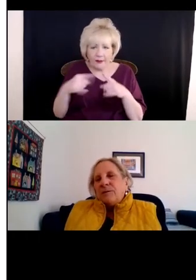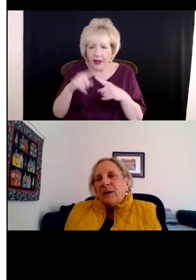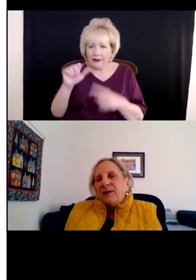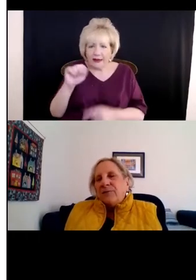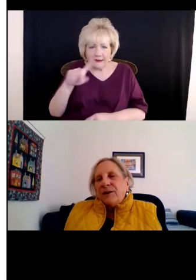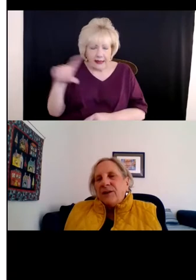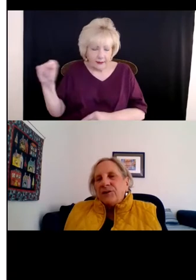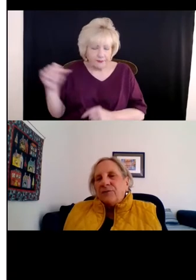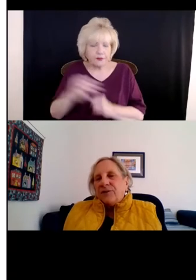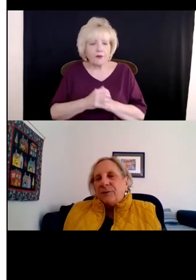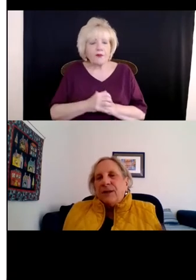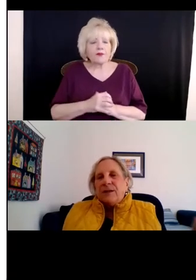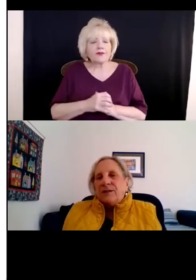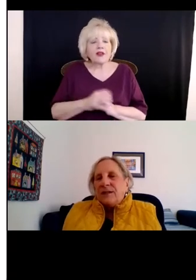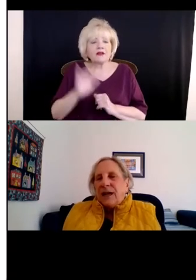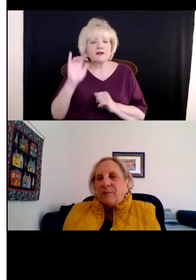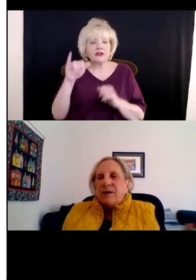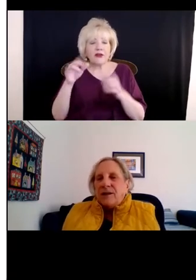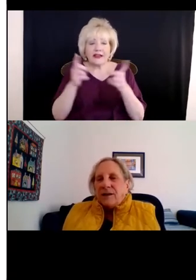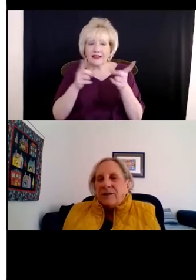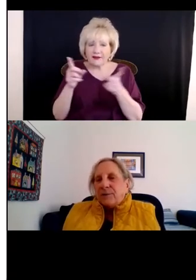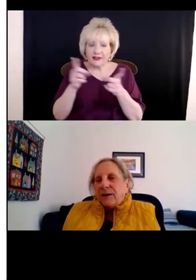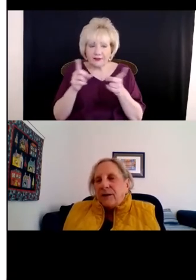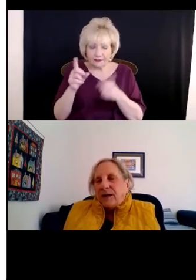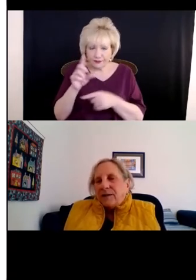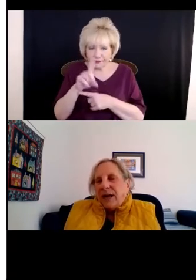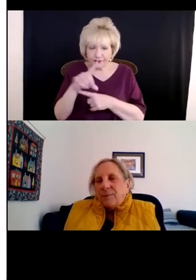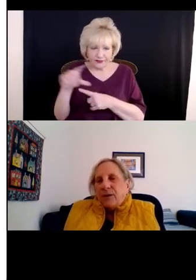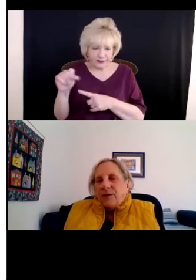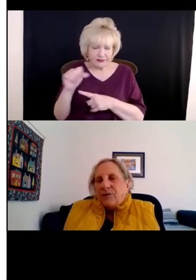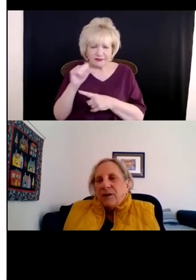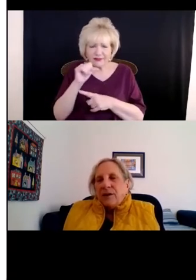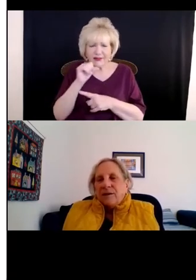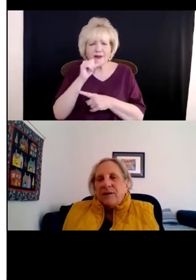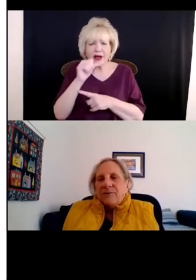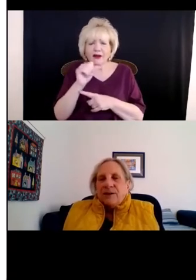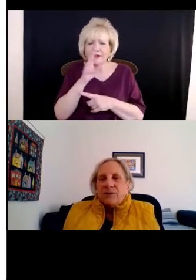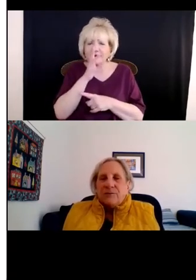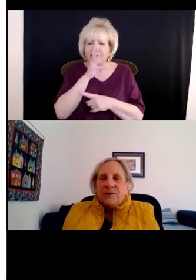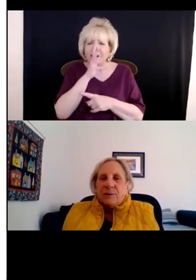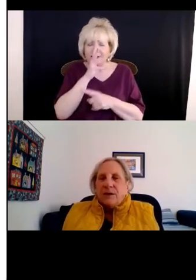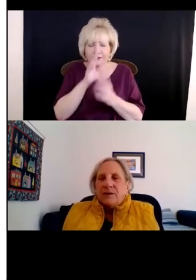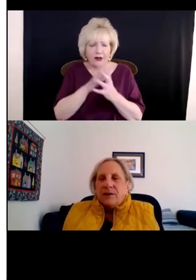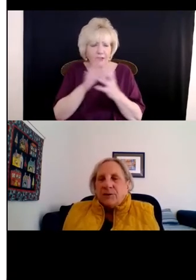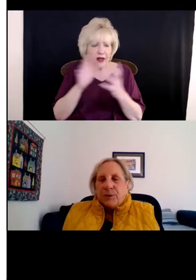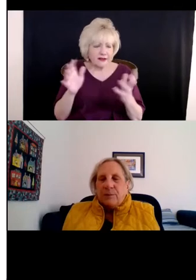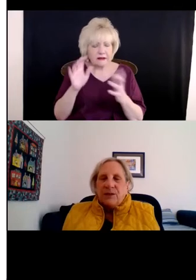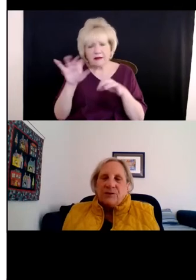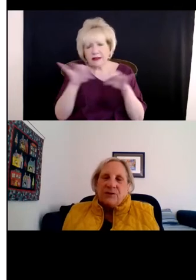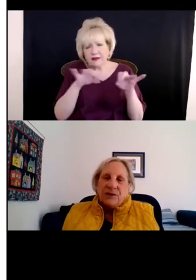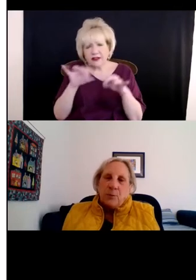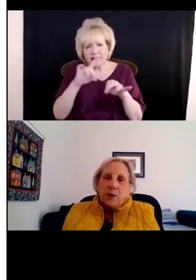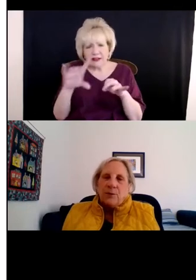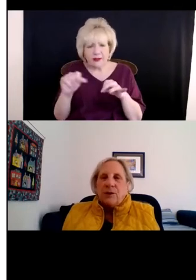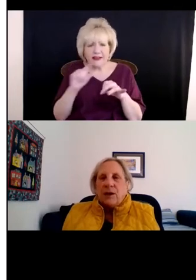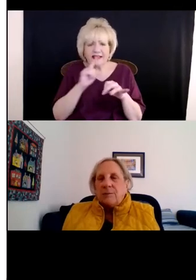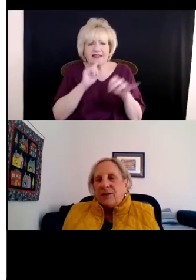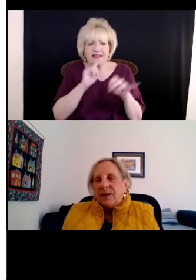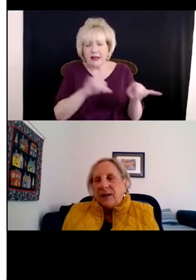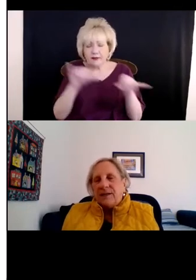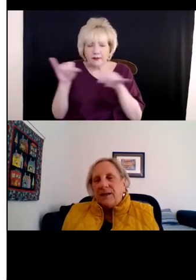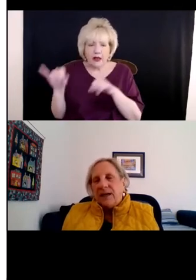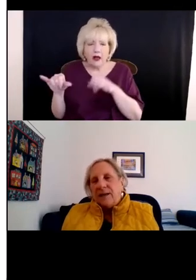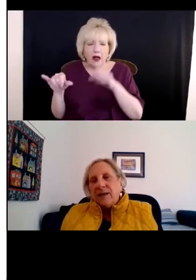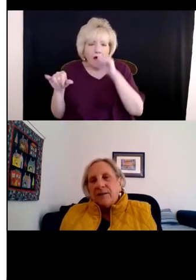So that definition of disability, I'm really not going to spend a lot of time on this. The definition of disability is pretty much the same, whether you're